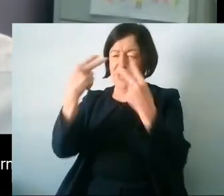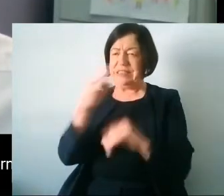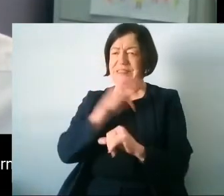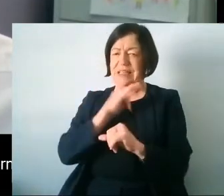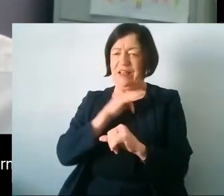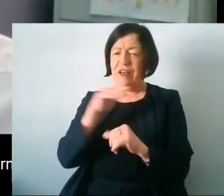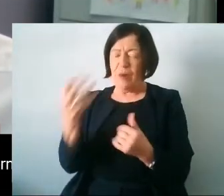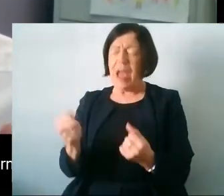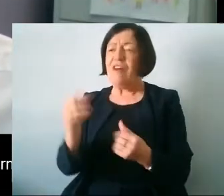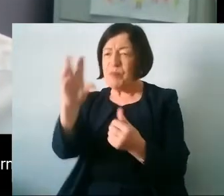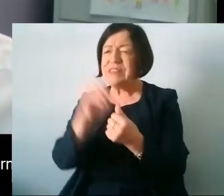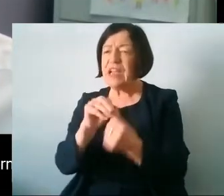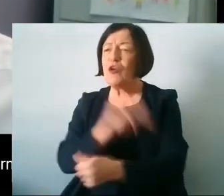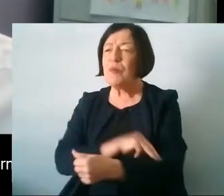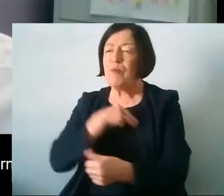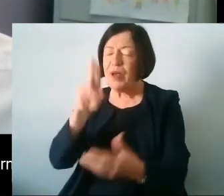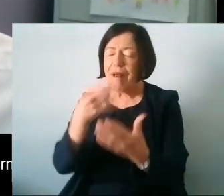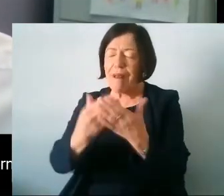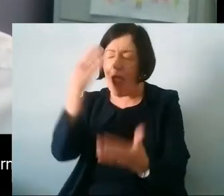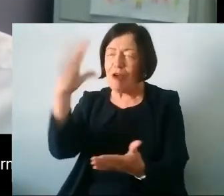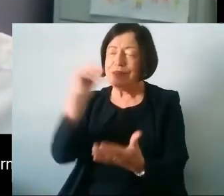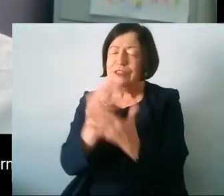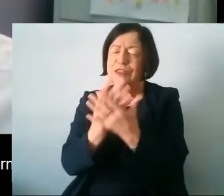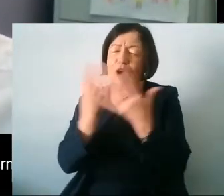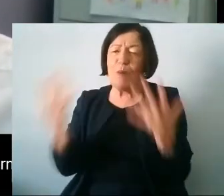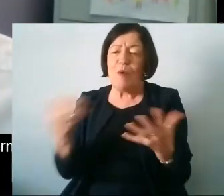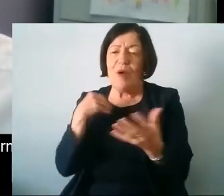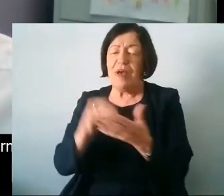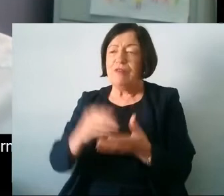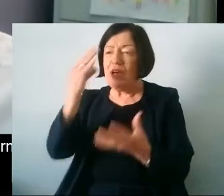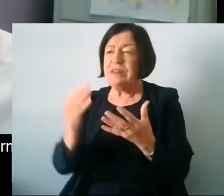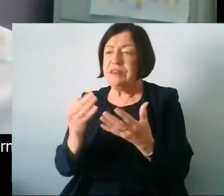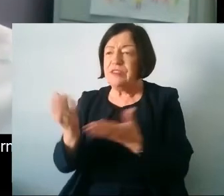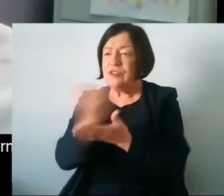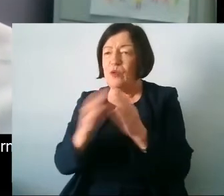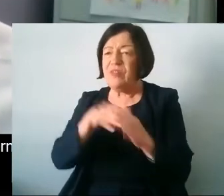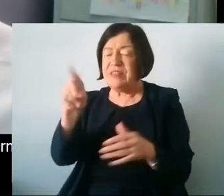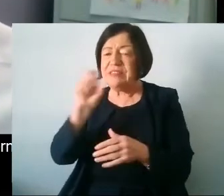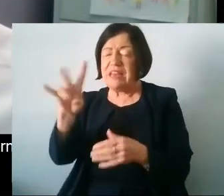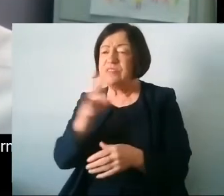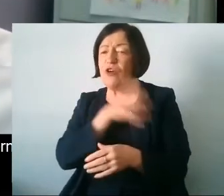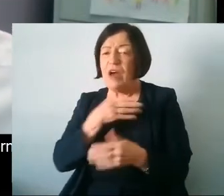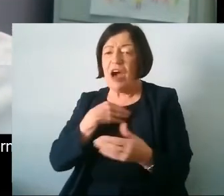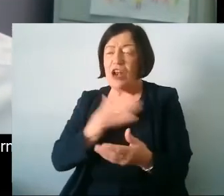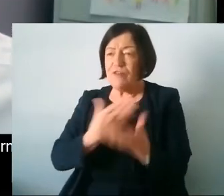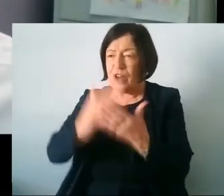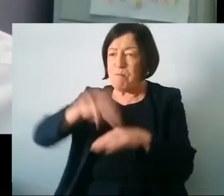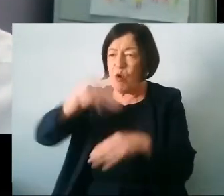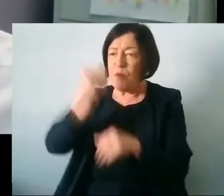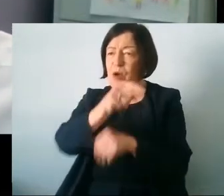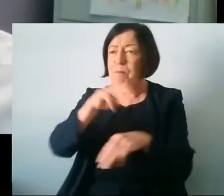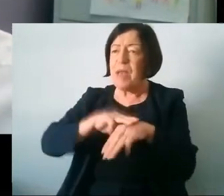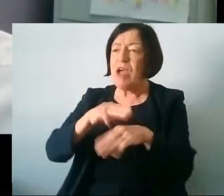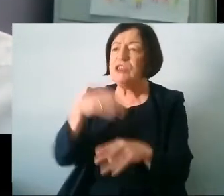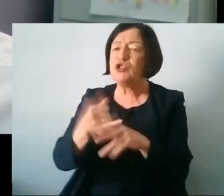particular problems but actually we can learn so much we had such a fruitful discussion with the Daesh officials I would love to learn more about Mary's school and about